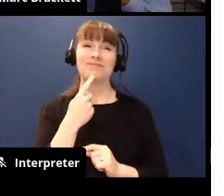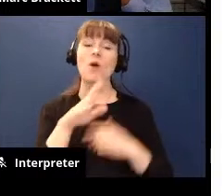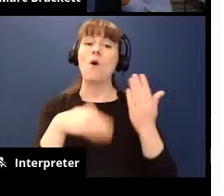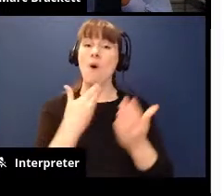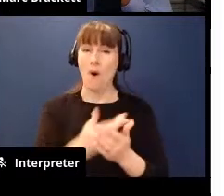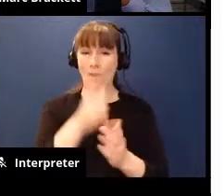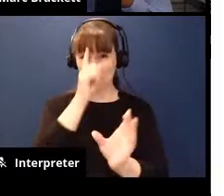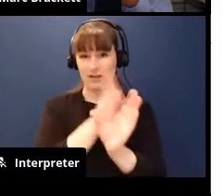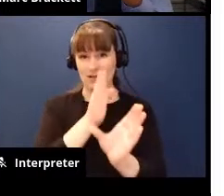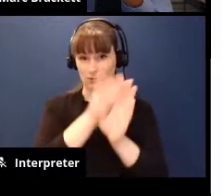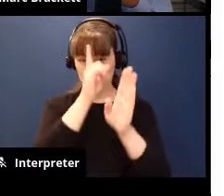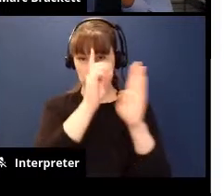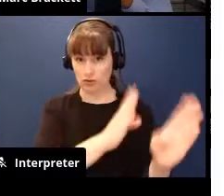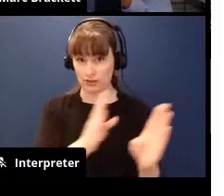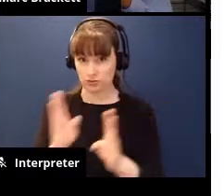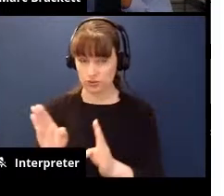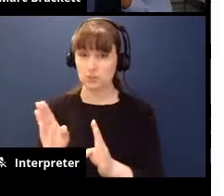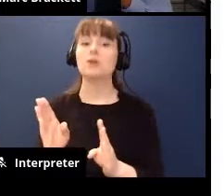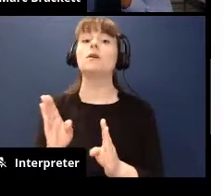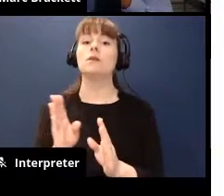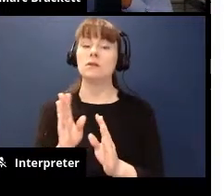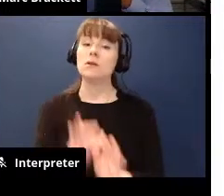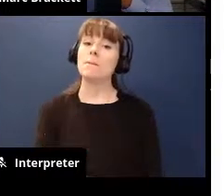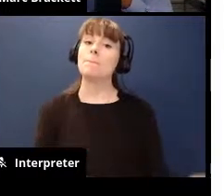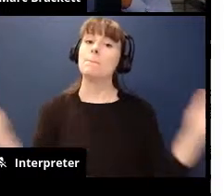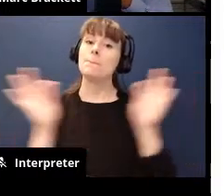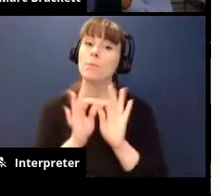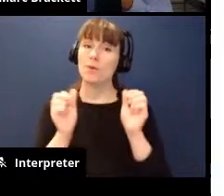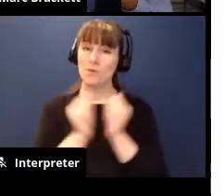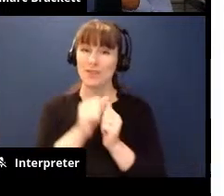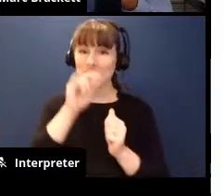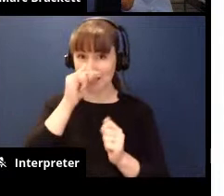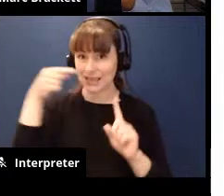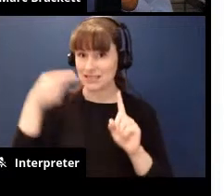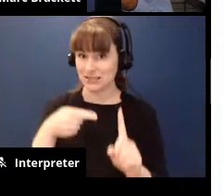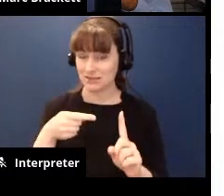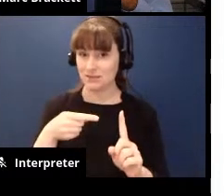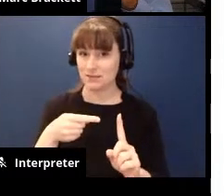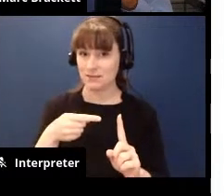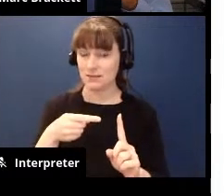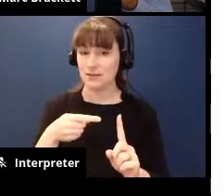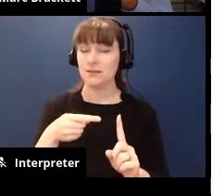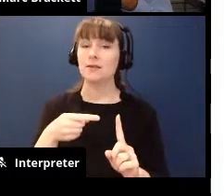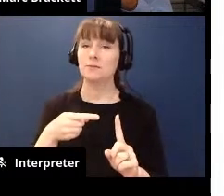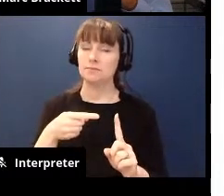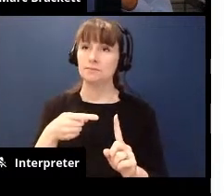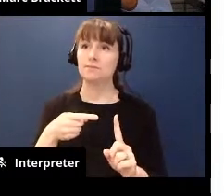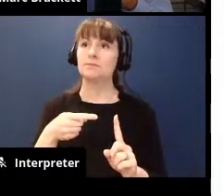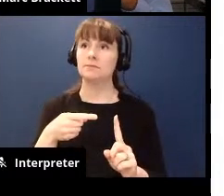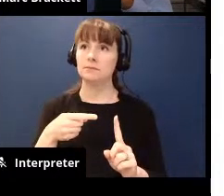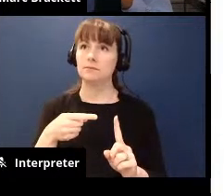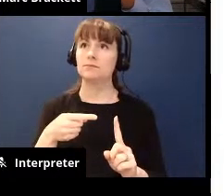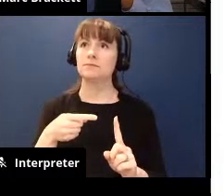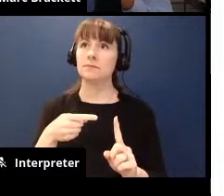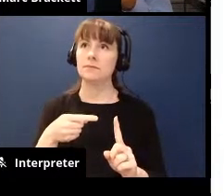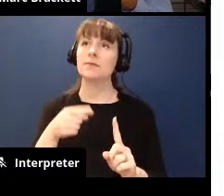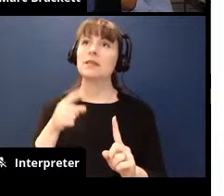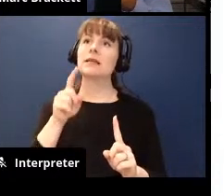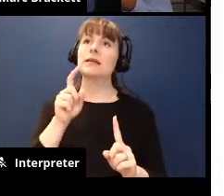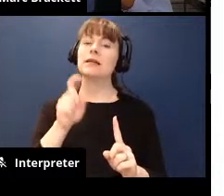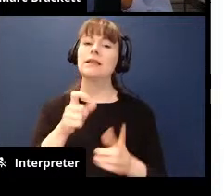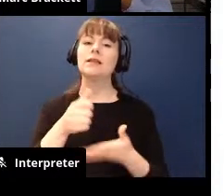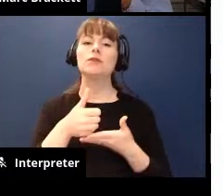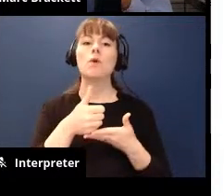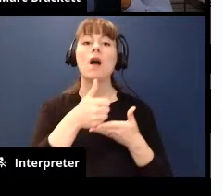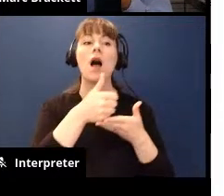psychology what we have to try to do with our kids is help them move away from